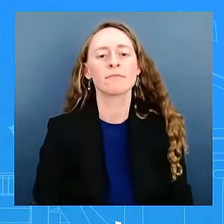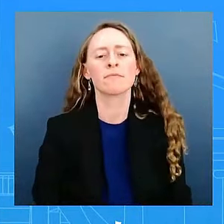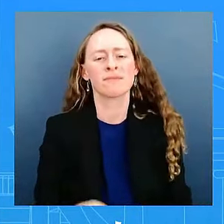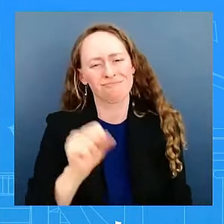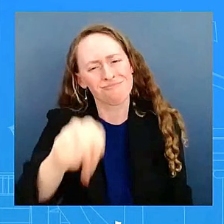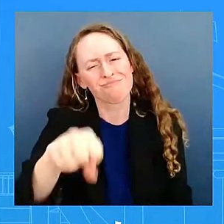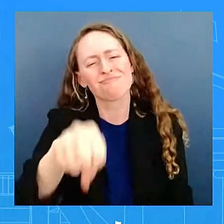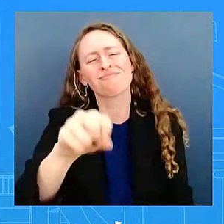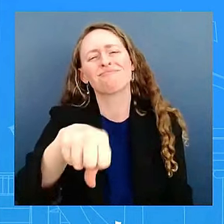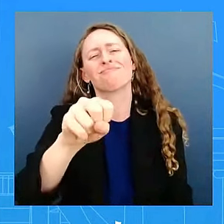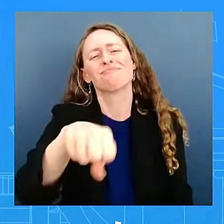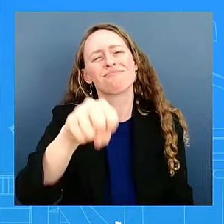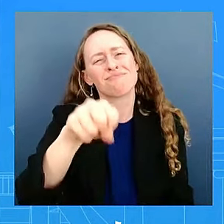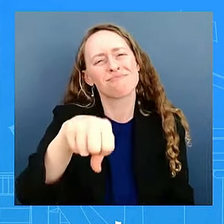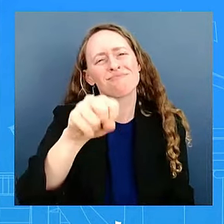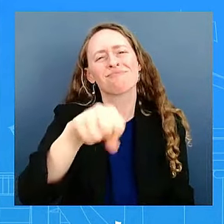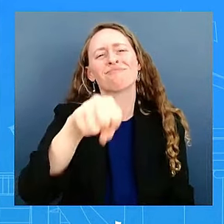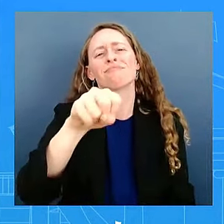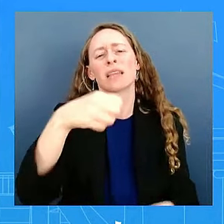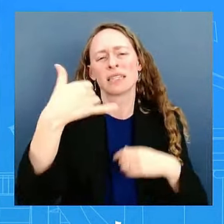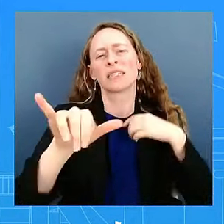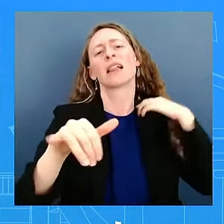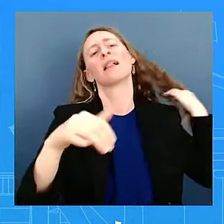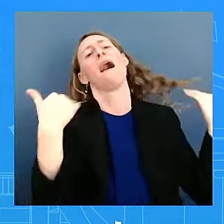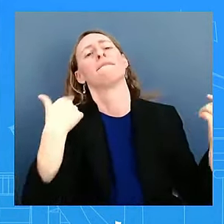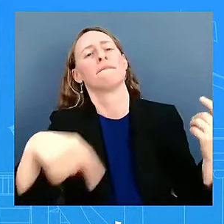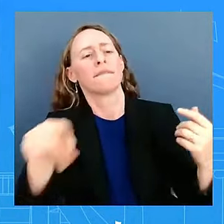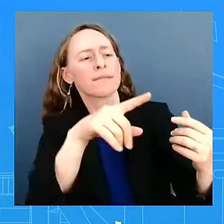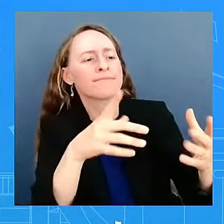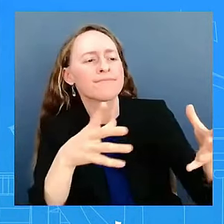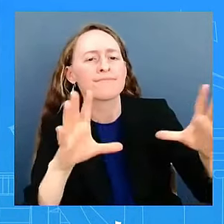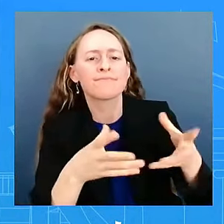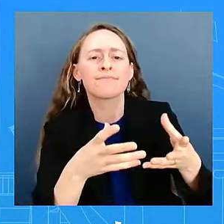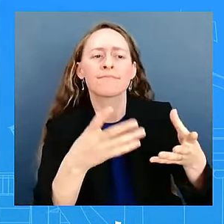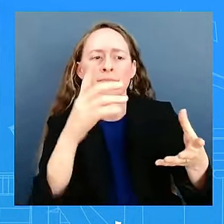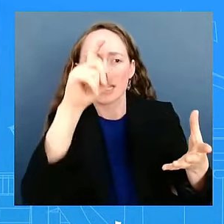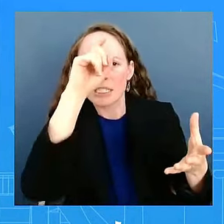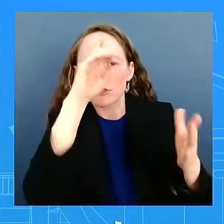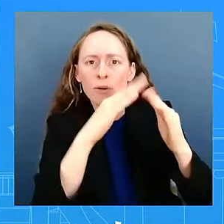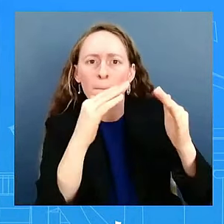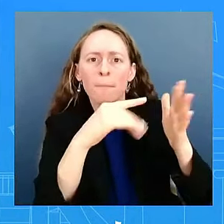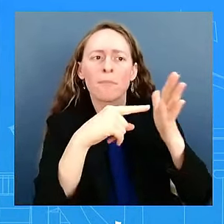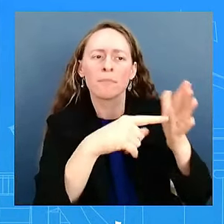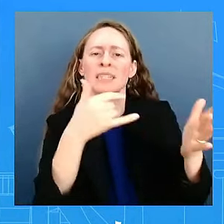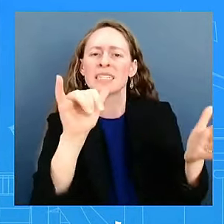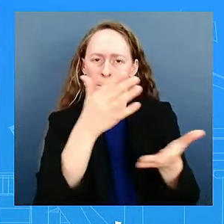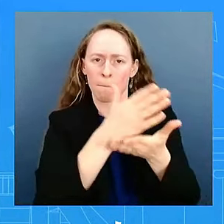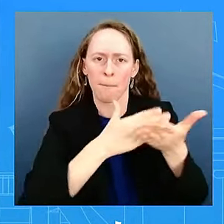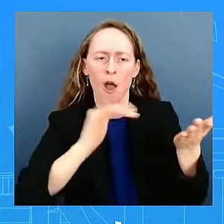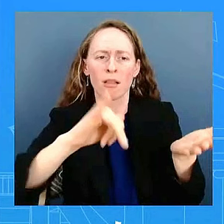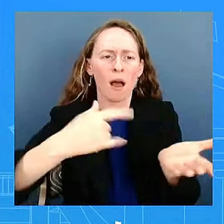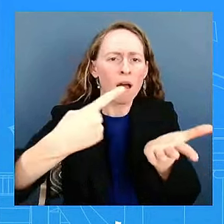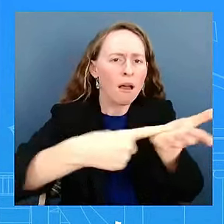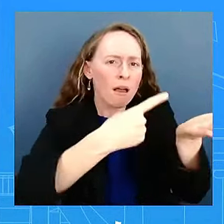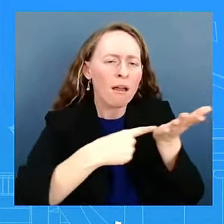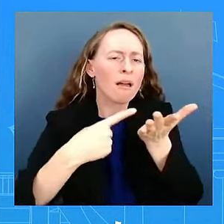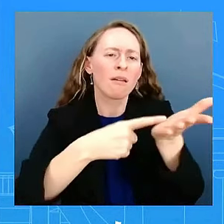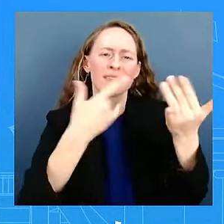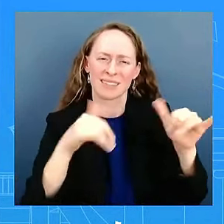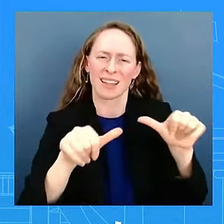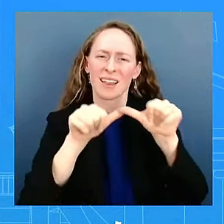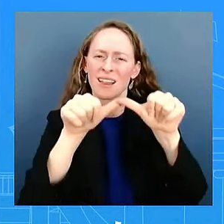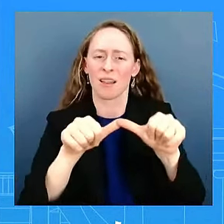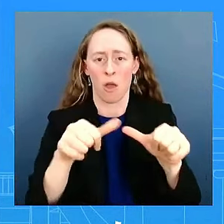to keep the shoulders to the wheel. It's that important. And we still believe the gaps are narrow enough to be closed. We still believe the details can be hashed out.